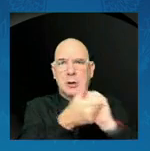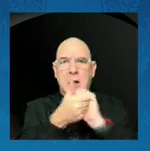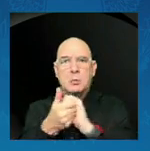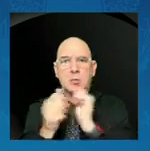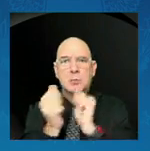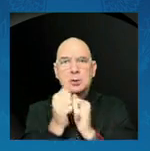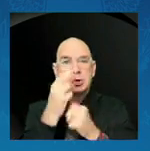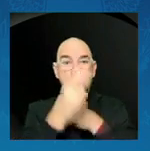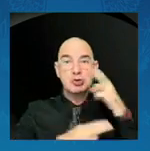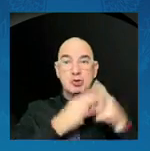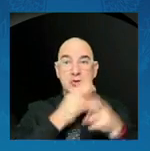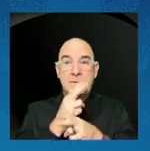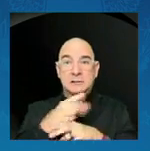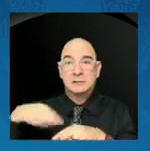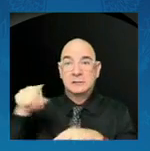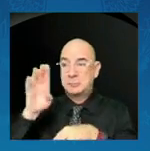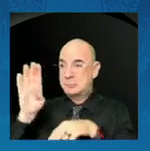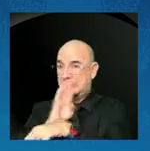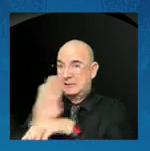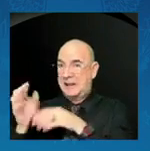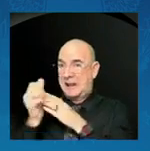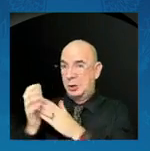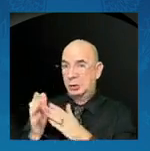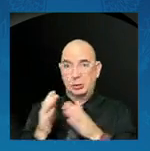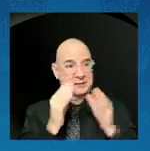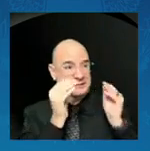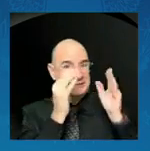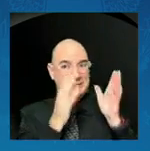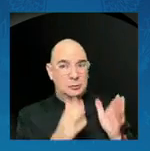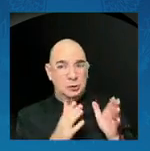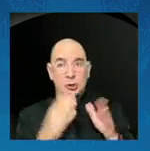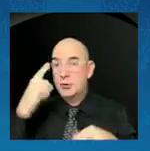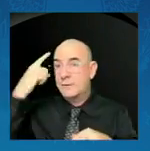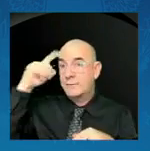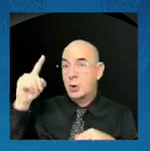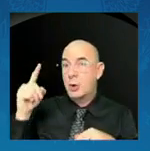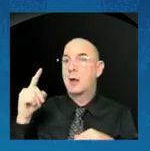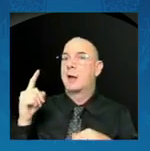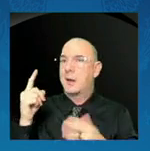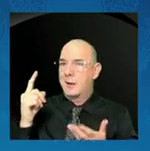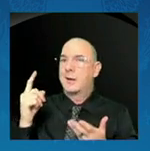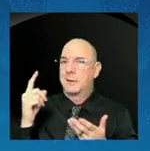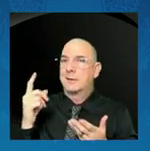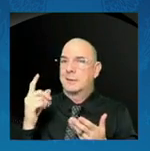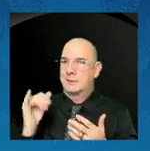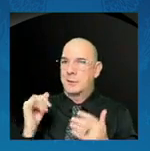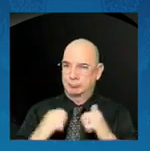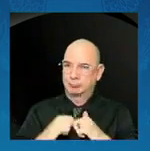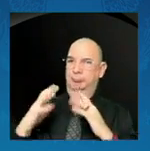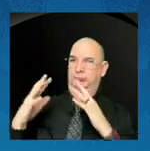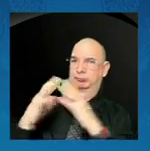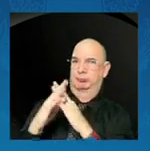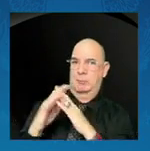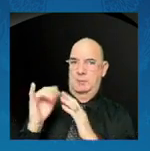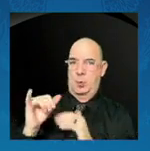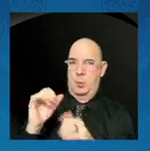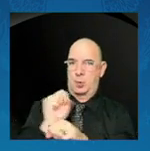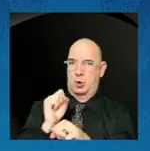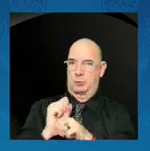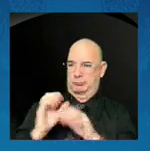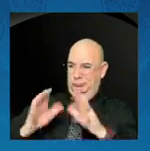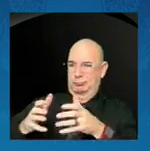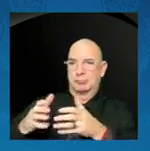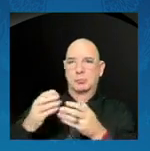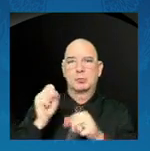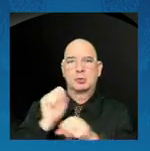and educators. To build the workforce that will solve the challenges of our time. And that brings me